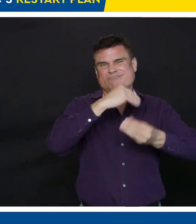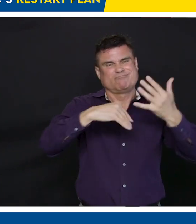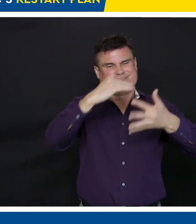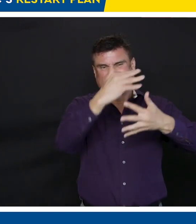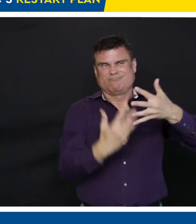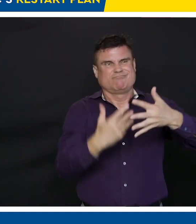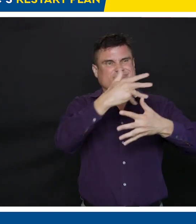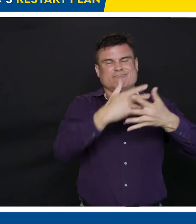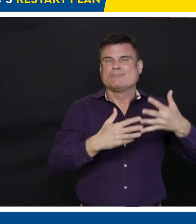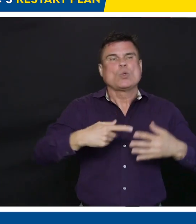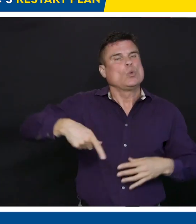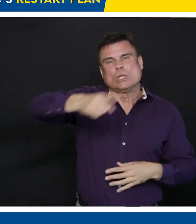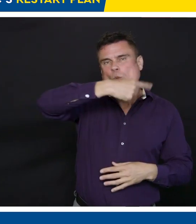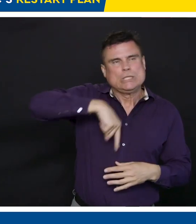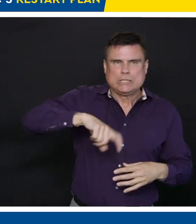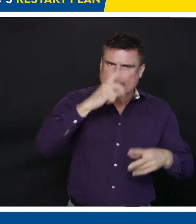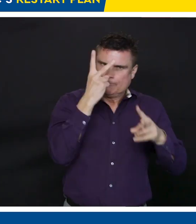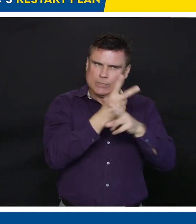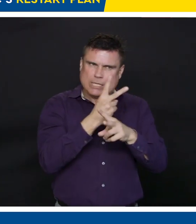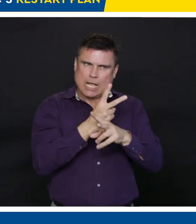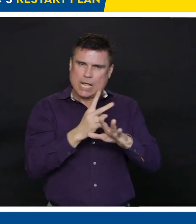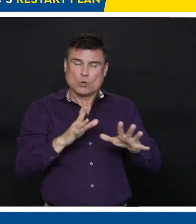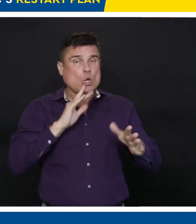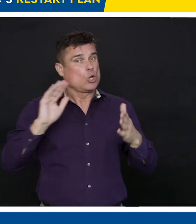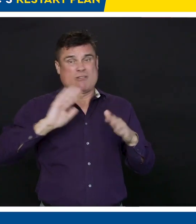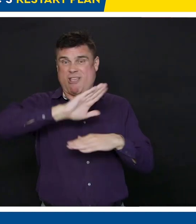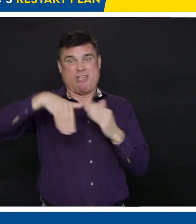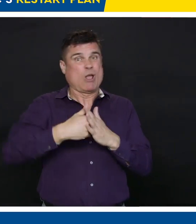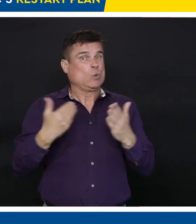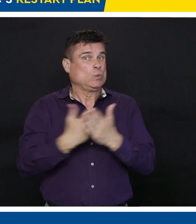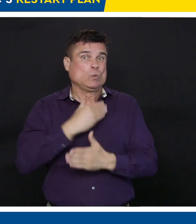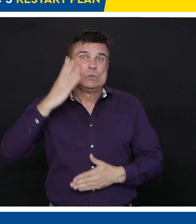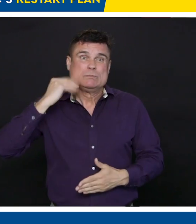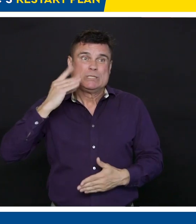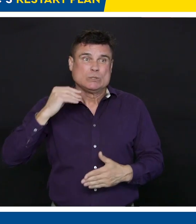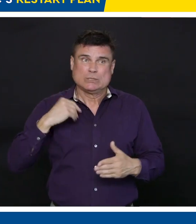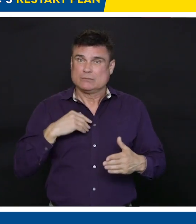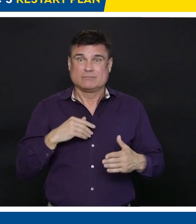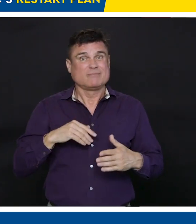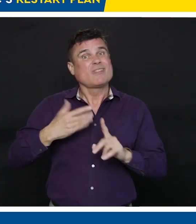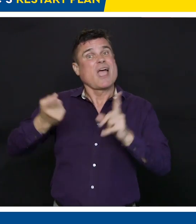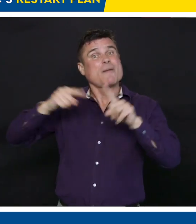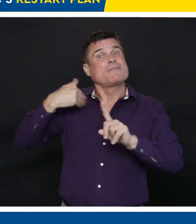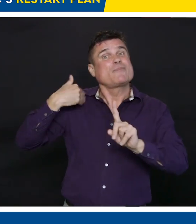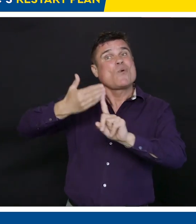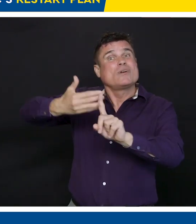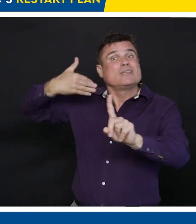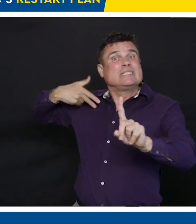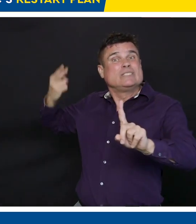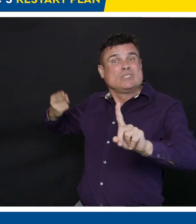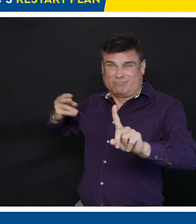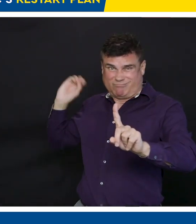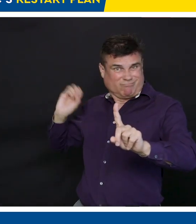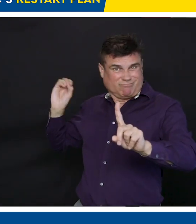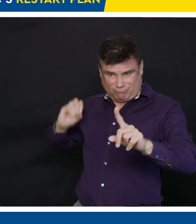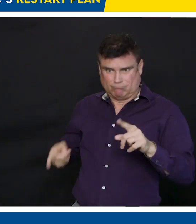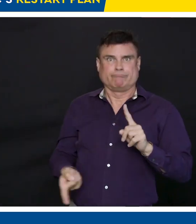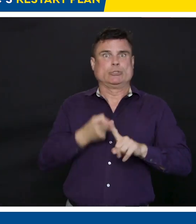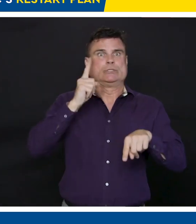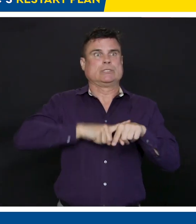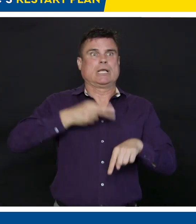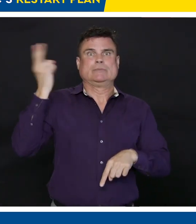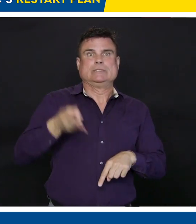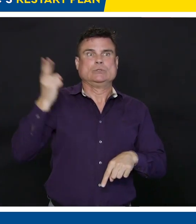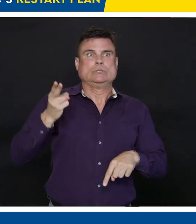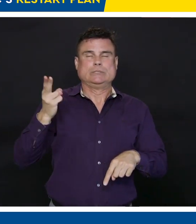never experienced before. And we've all been doing our best across sectors, across communities, across the country, in